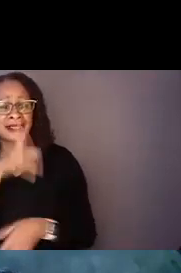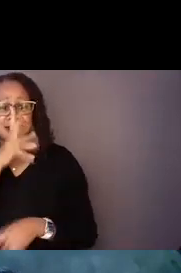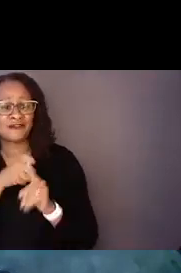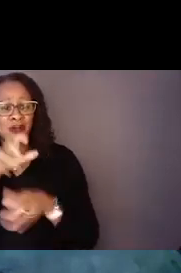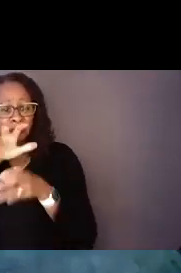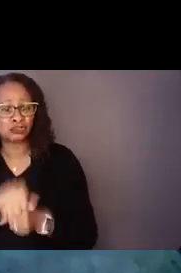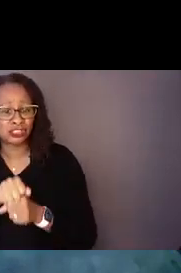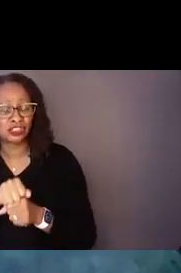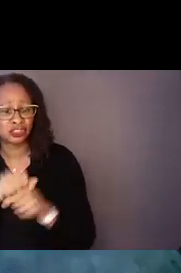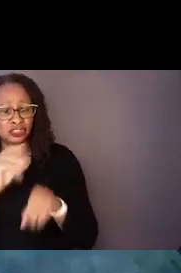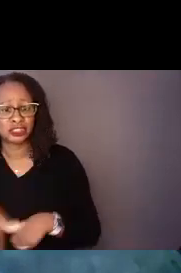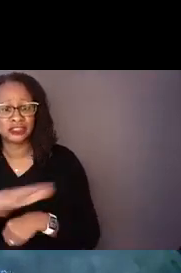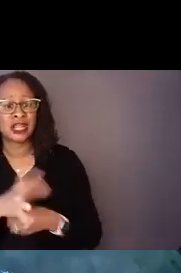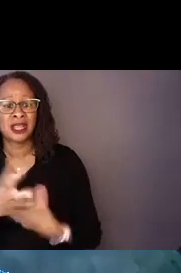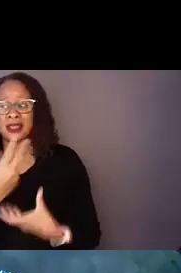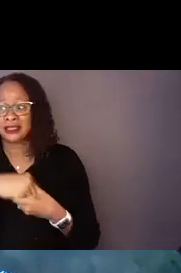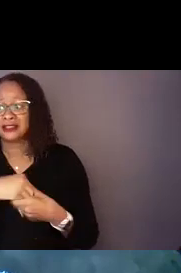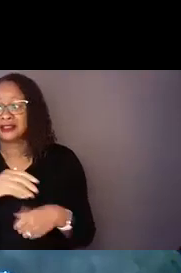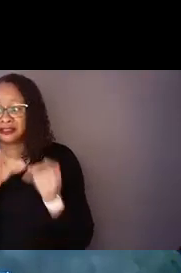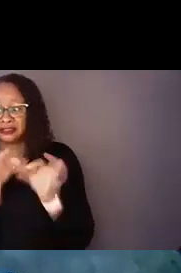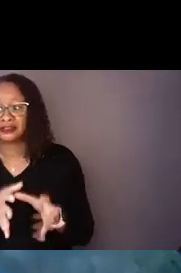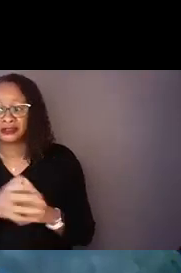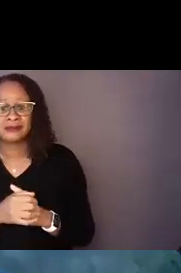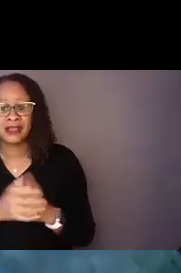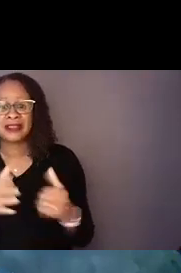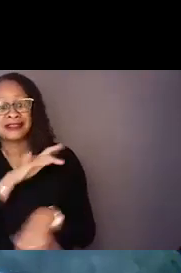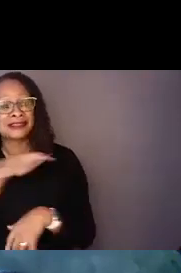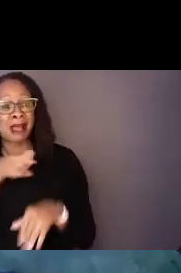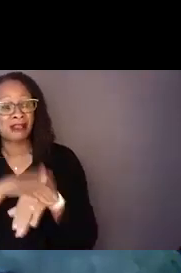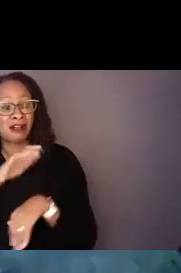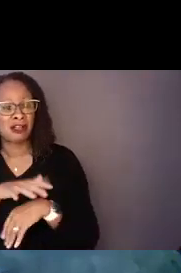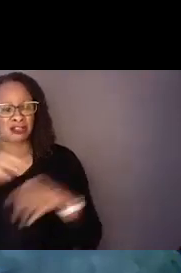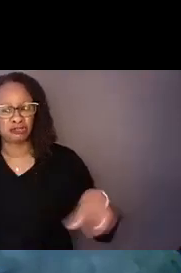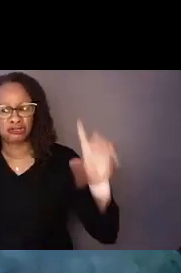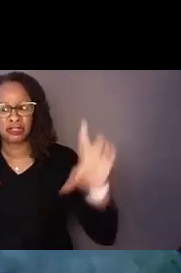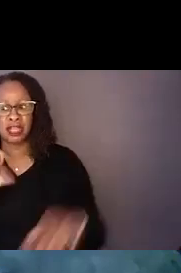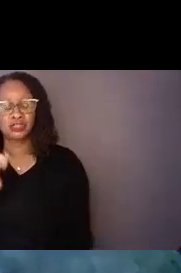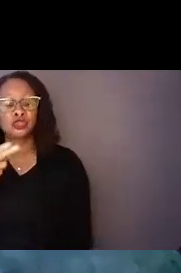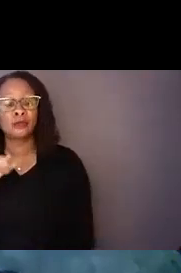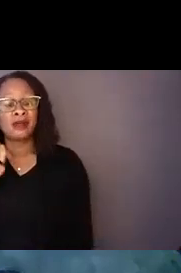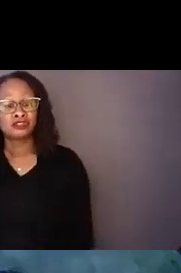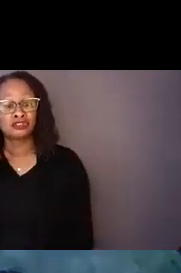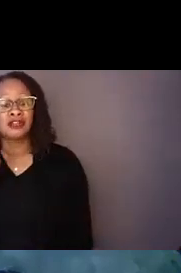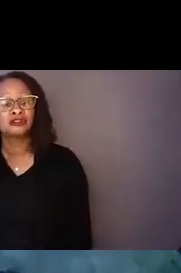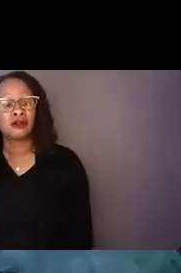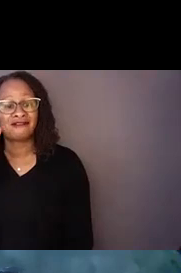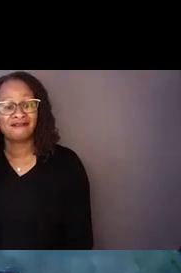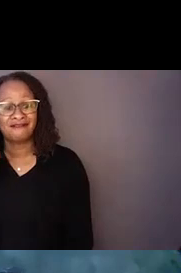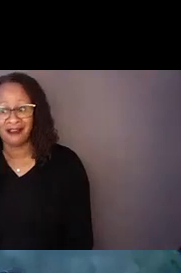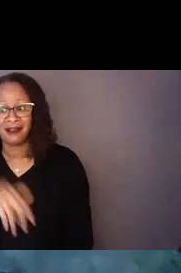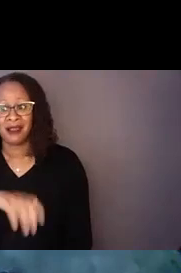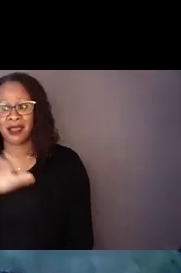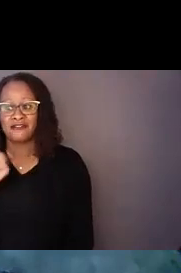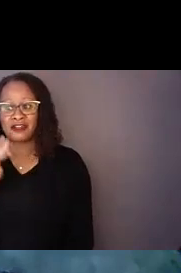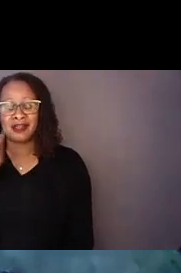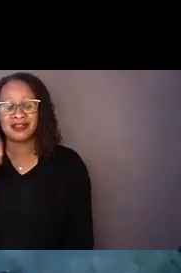territory and for the interpreter. The spelling is on the screen. The Shumash, Tongva, Fernandeño,